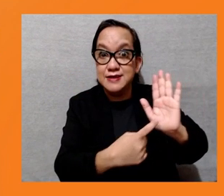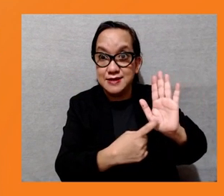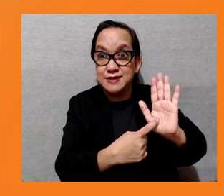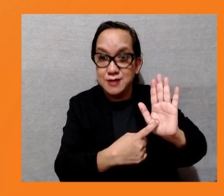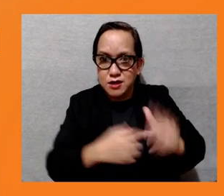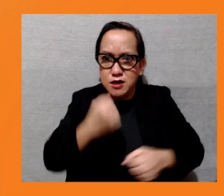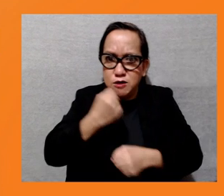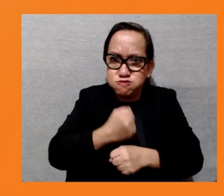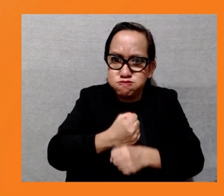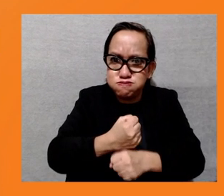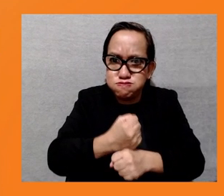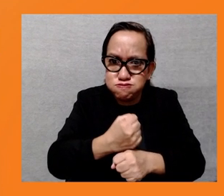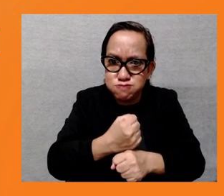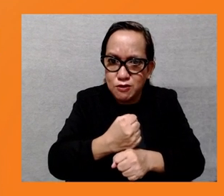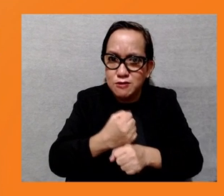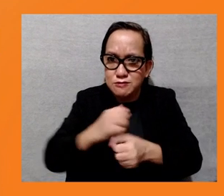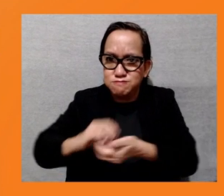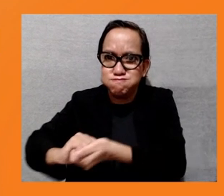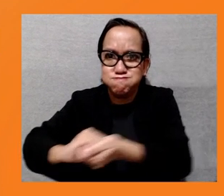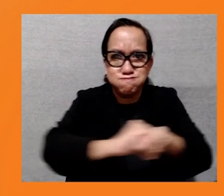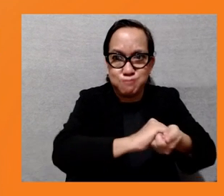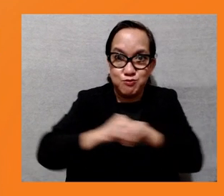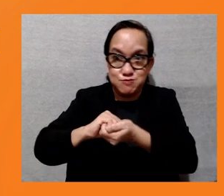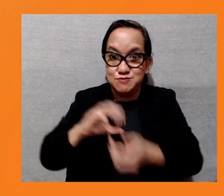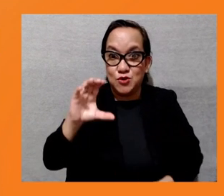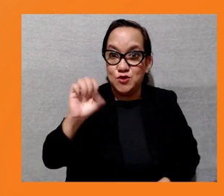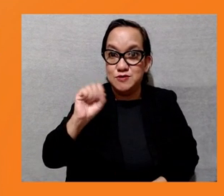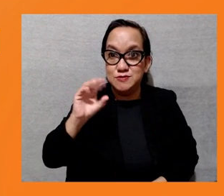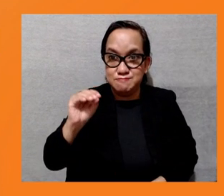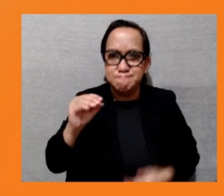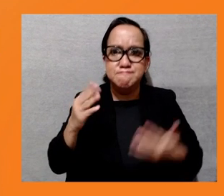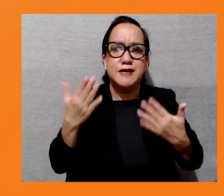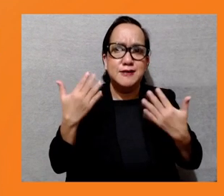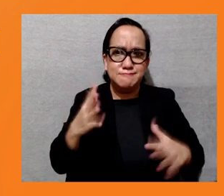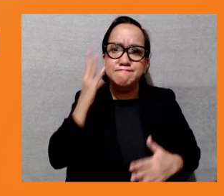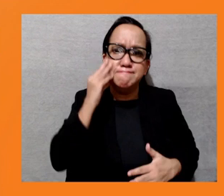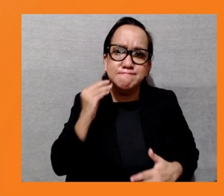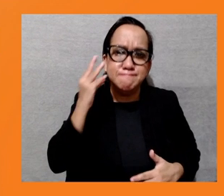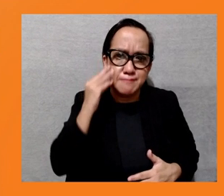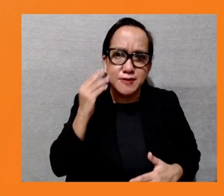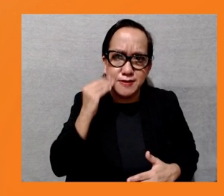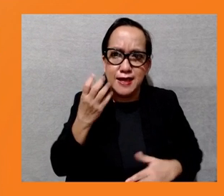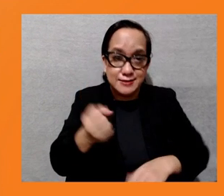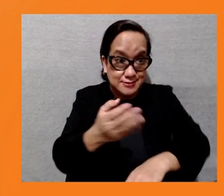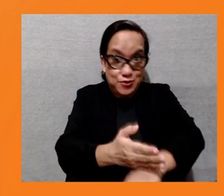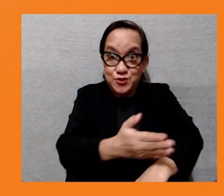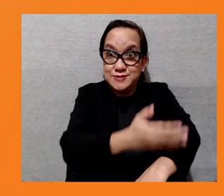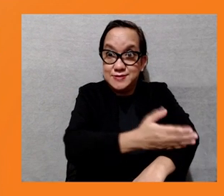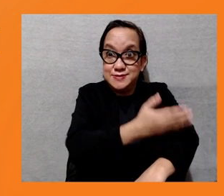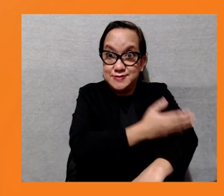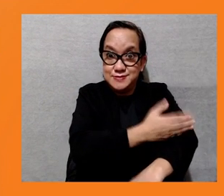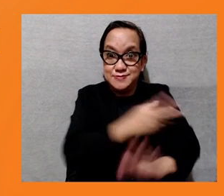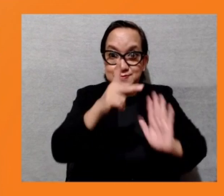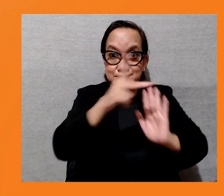struggles in contributing to the current policy. Nonetheless, a decade and two years since its adoption, it